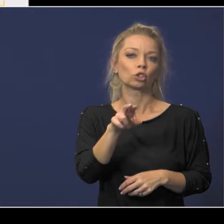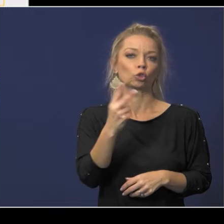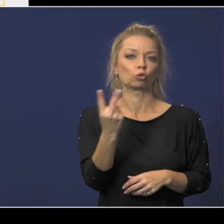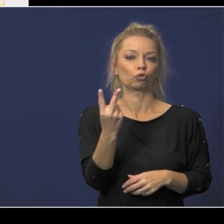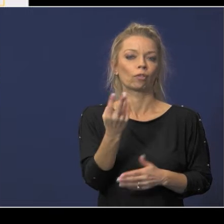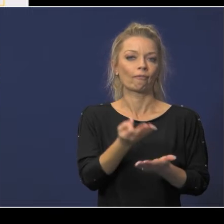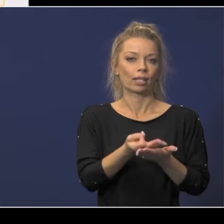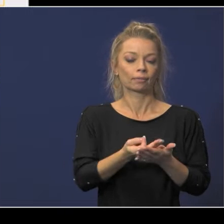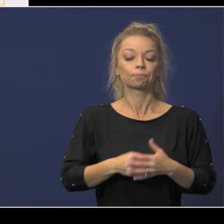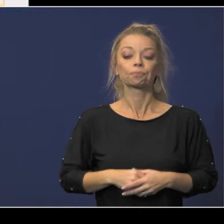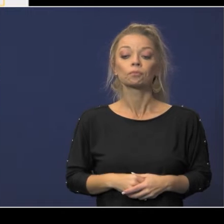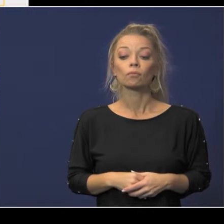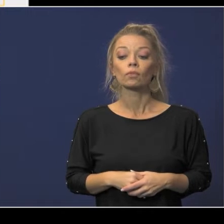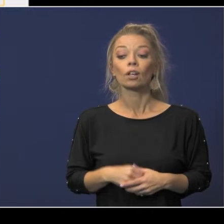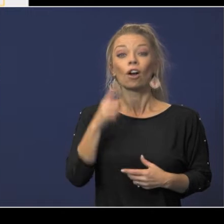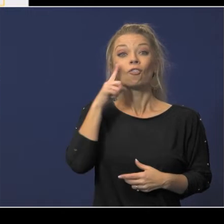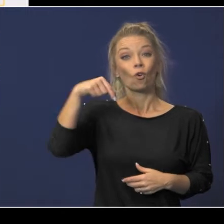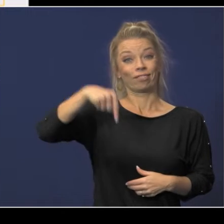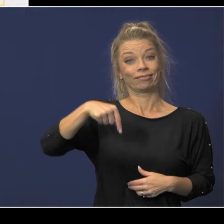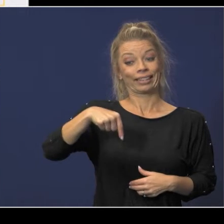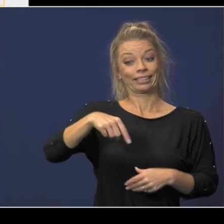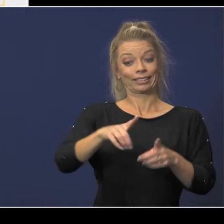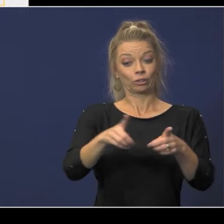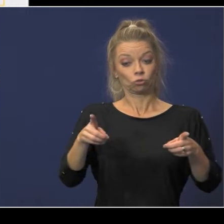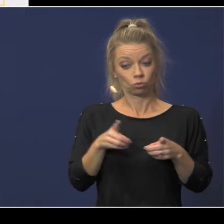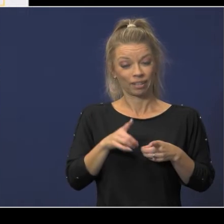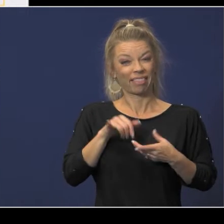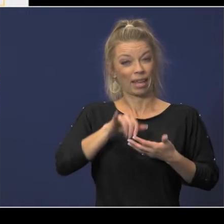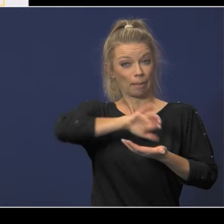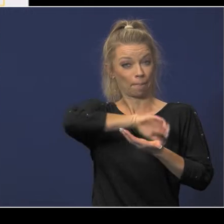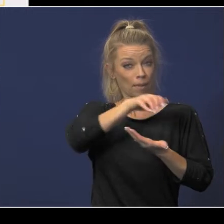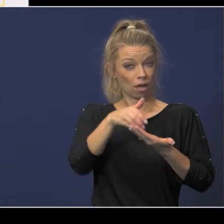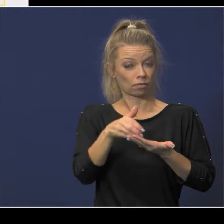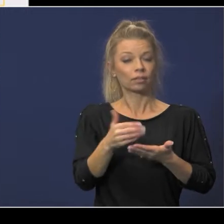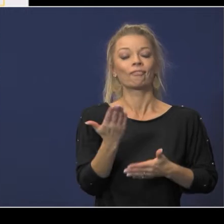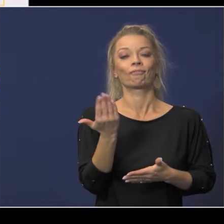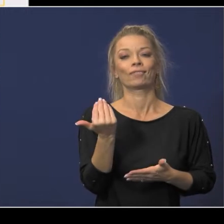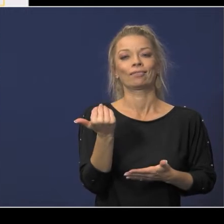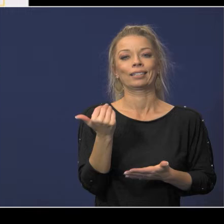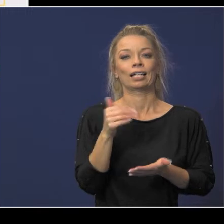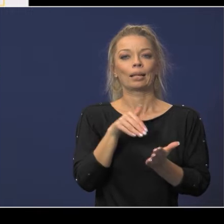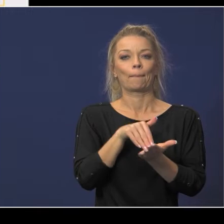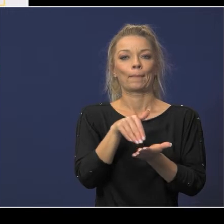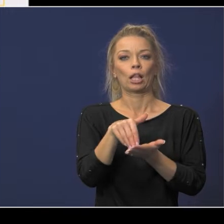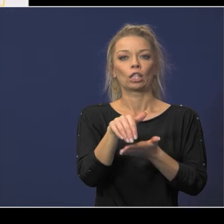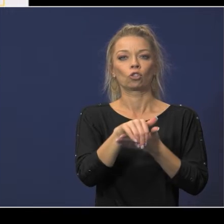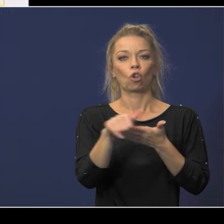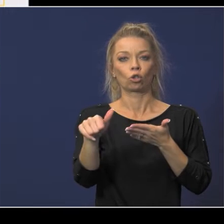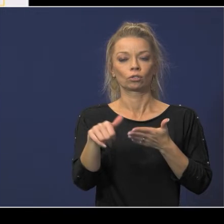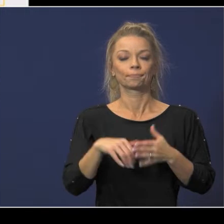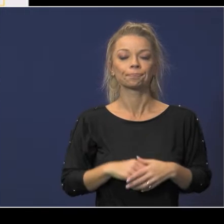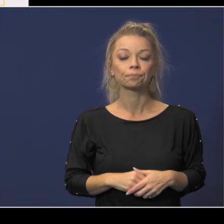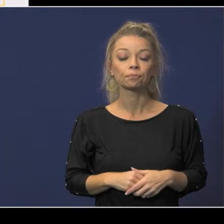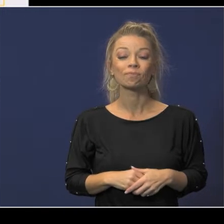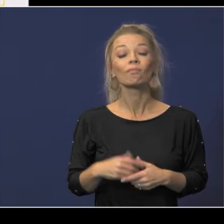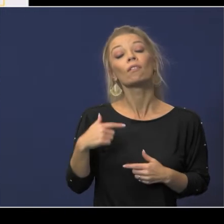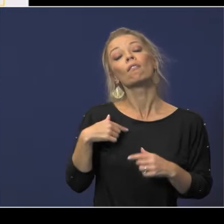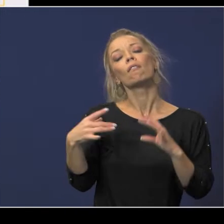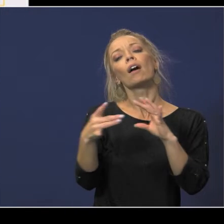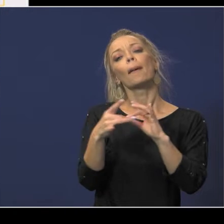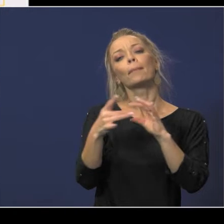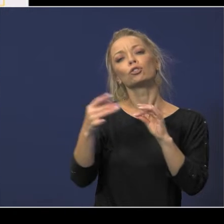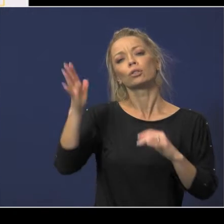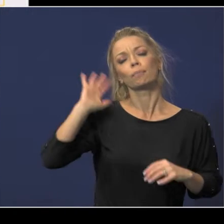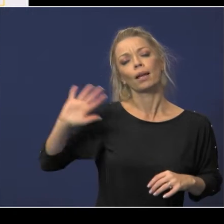for cypress fairbanks isd the amount of that hold harmless was 15 million dollars you may recall that i mentioned in the